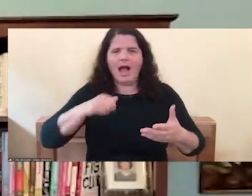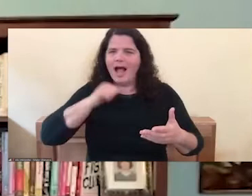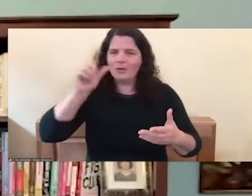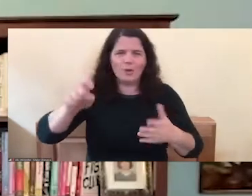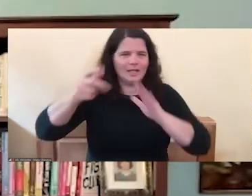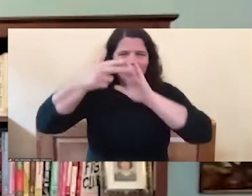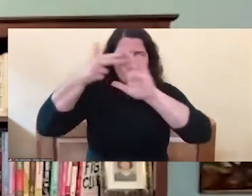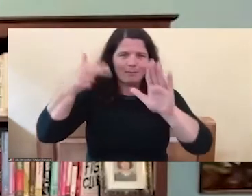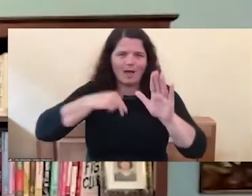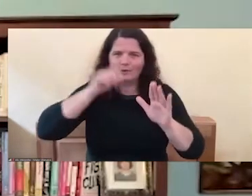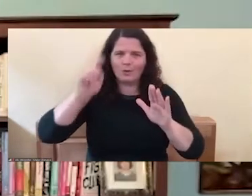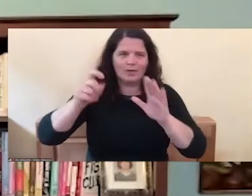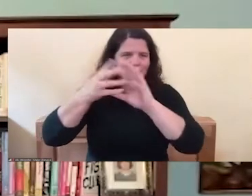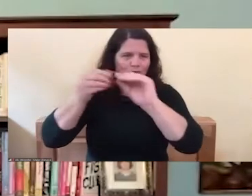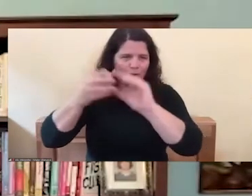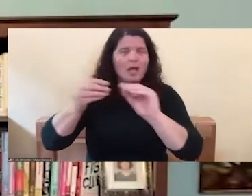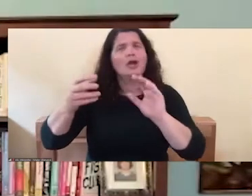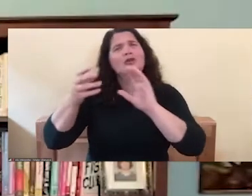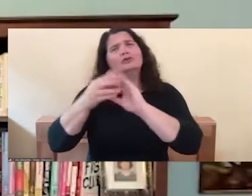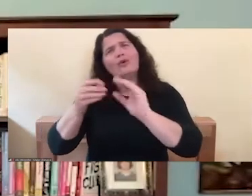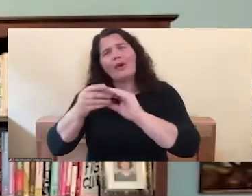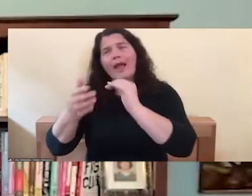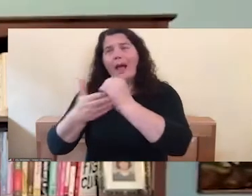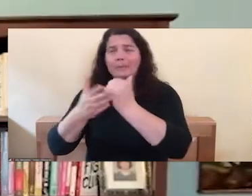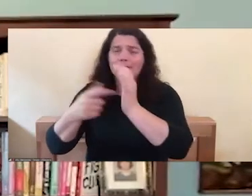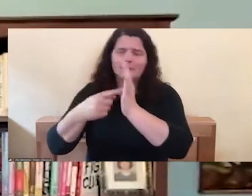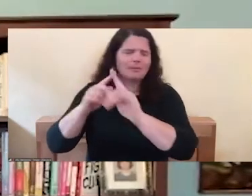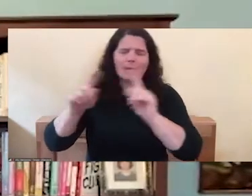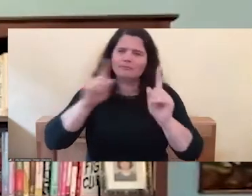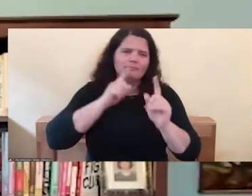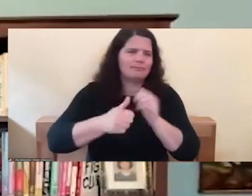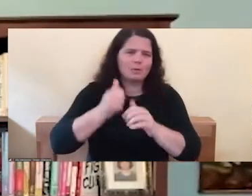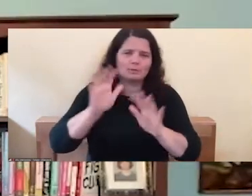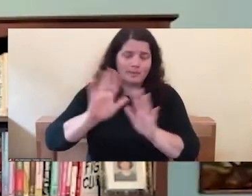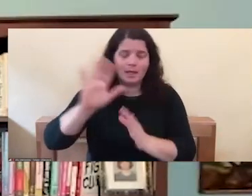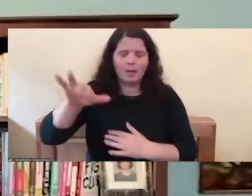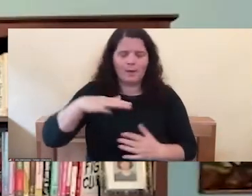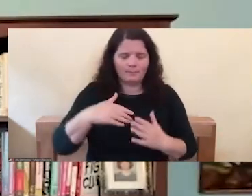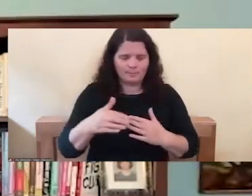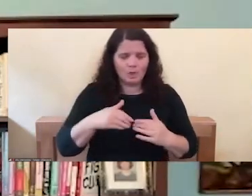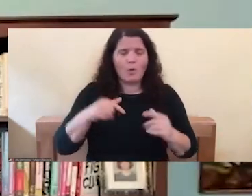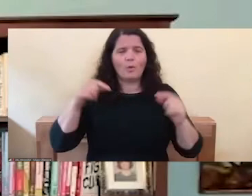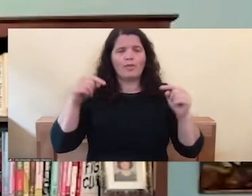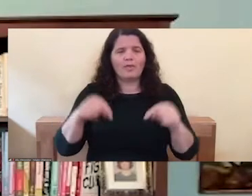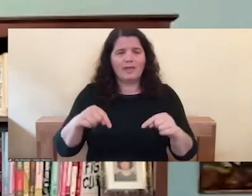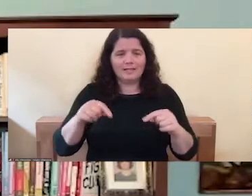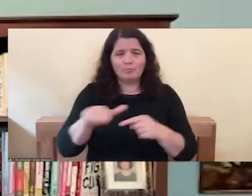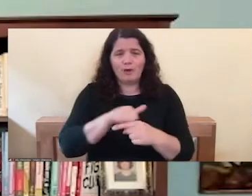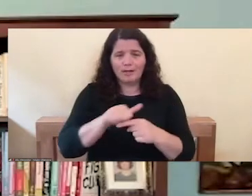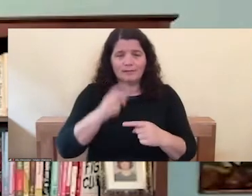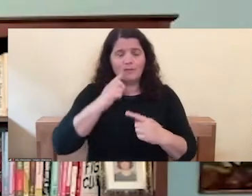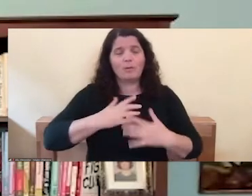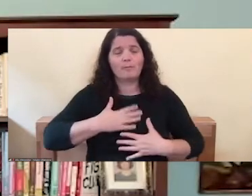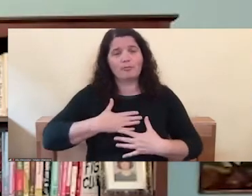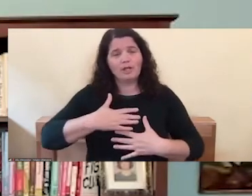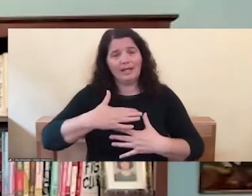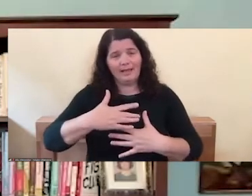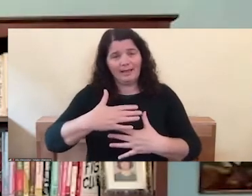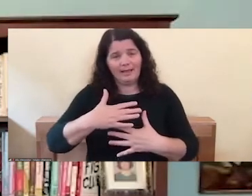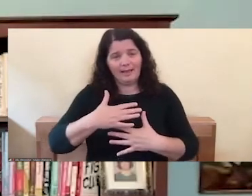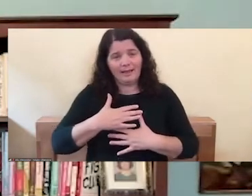story is useful too. But, and so this is a practice I developed to use the breath to try to really